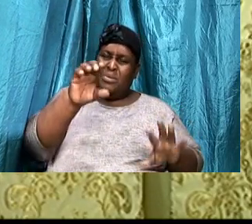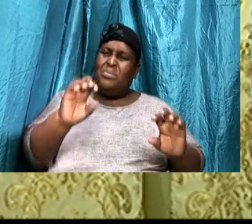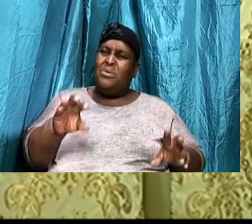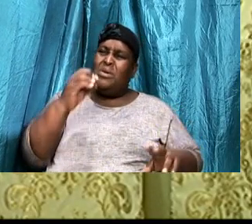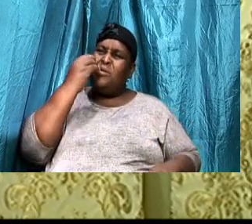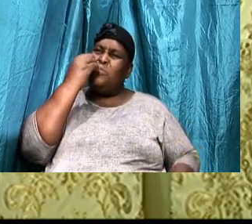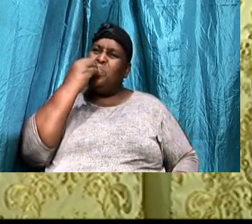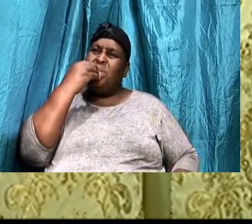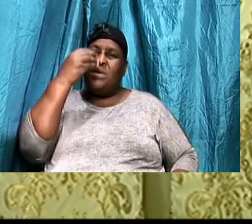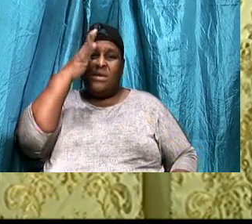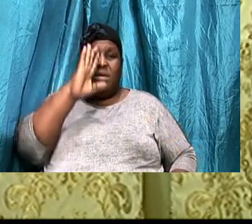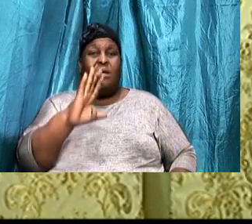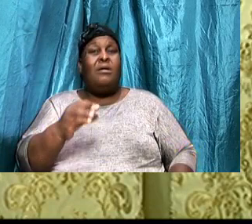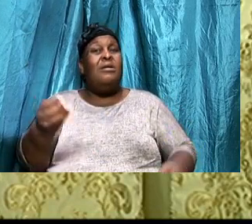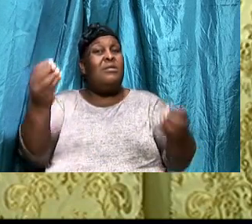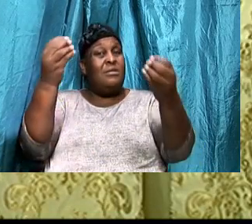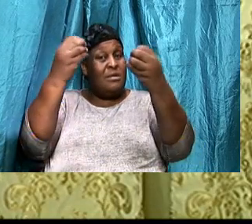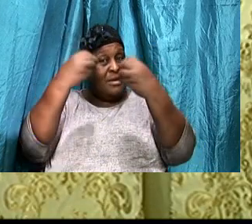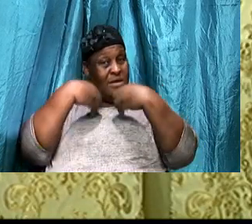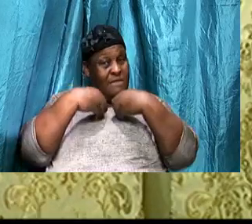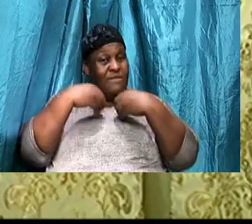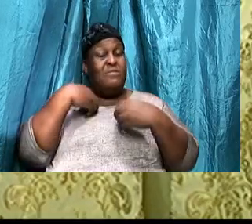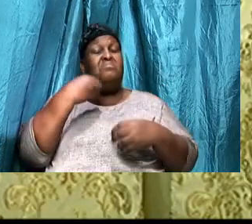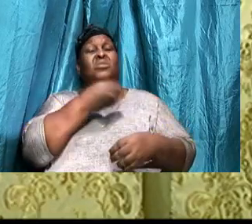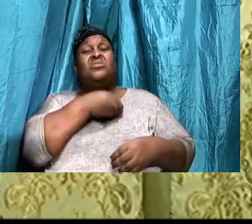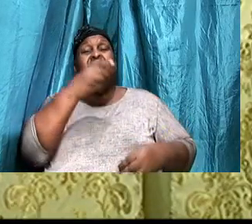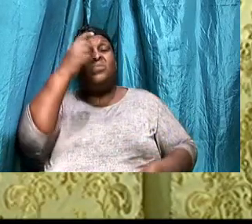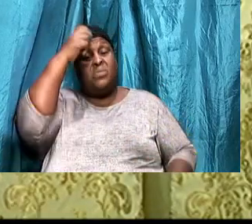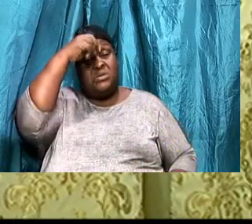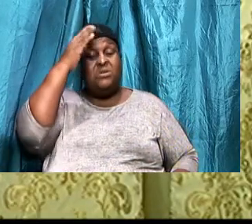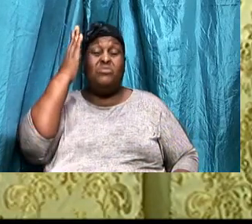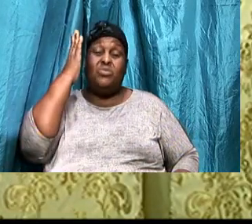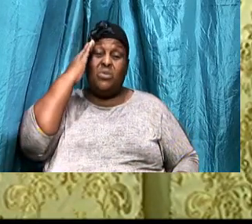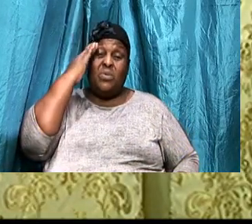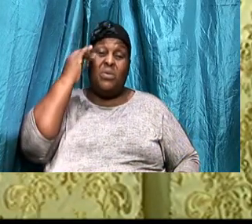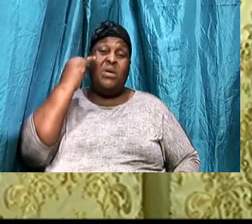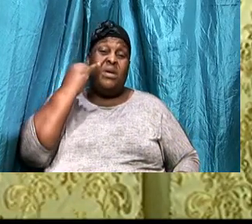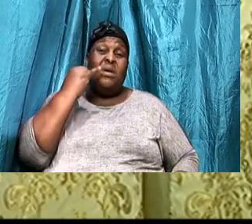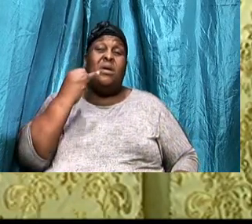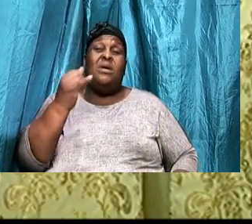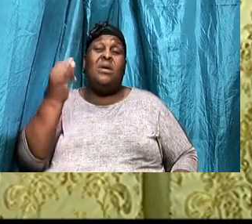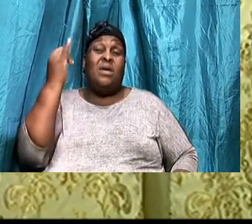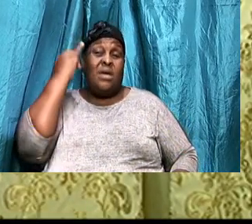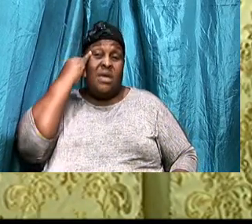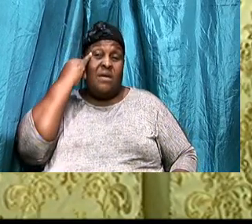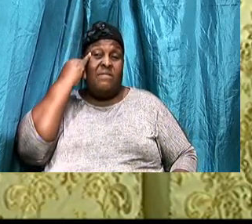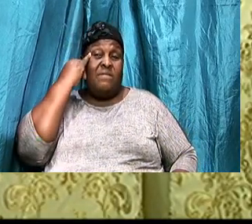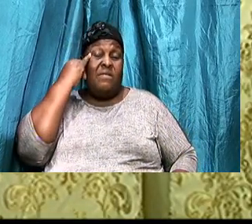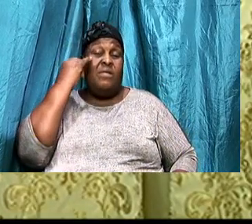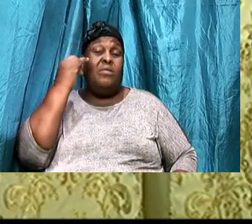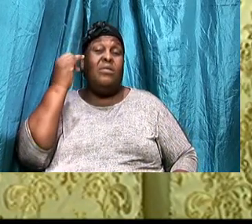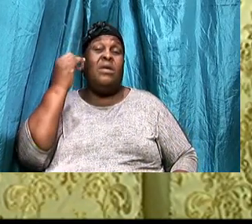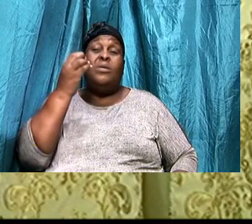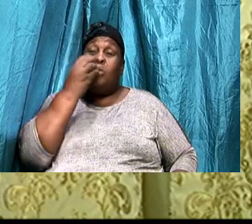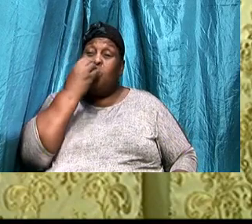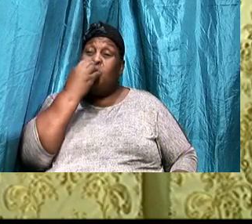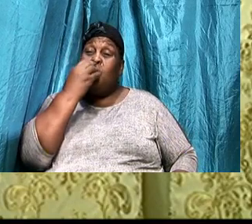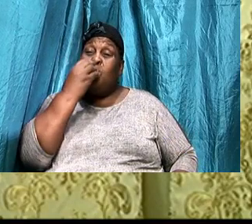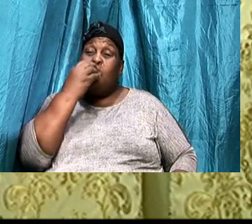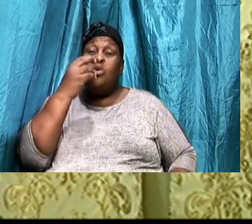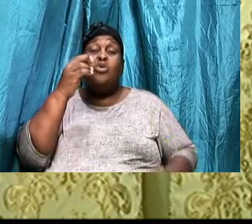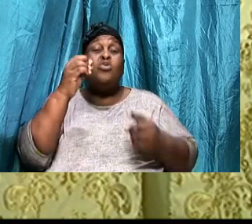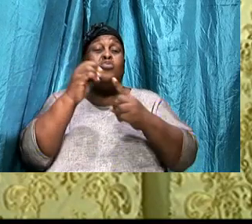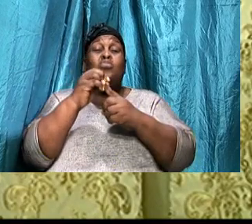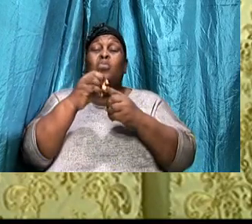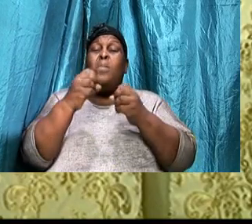God has given us wisdom, To know, That if we eat, Too much fatty food, It is